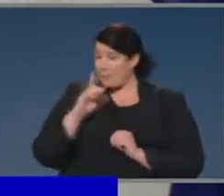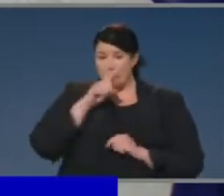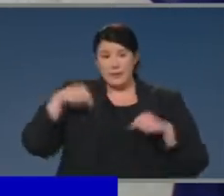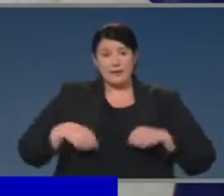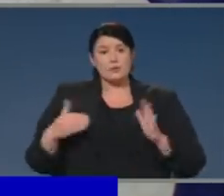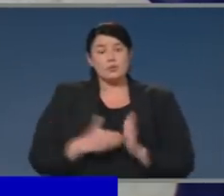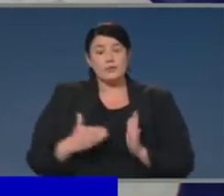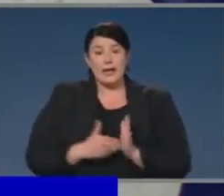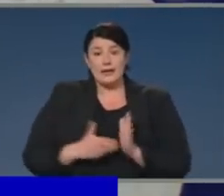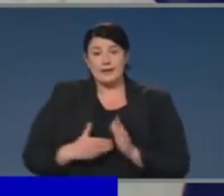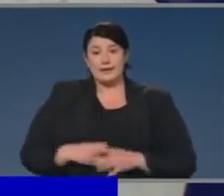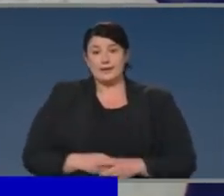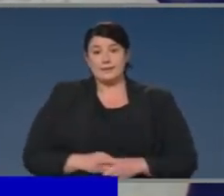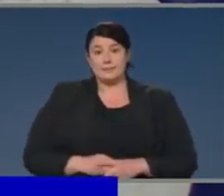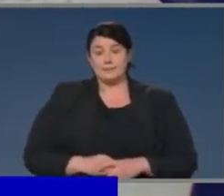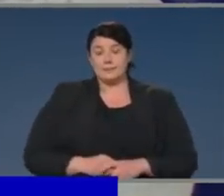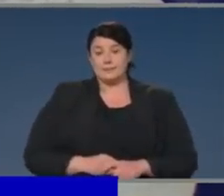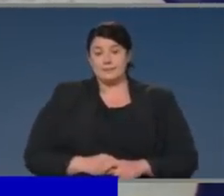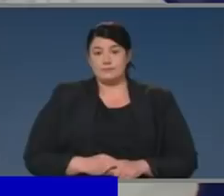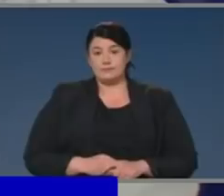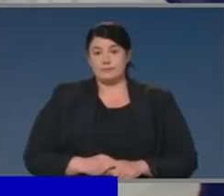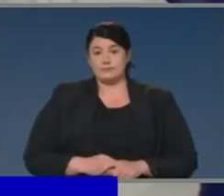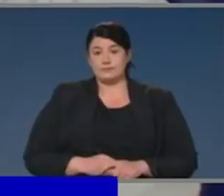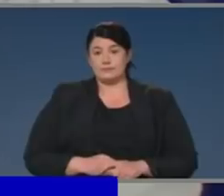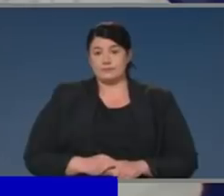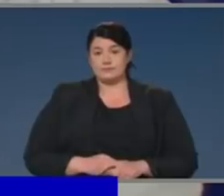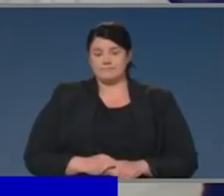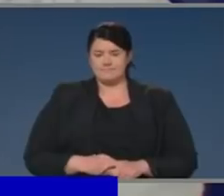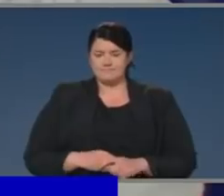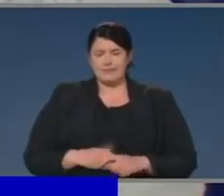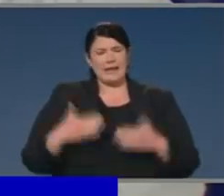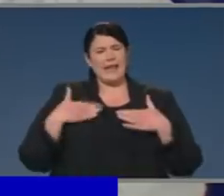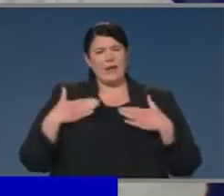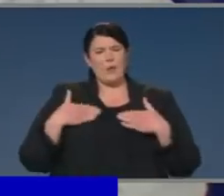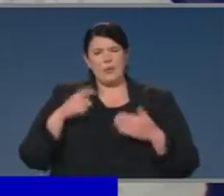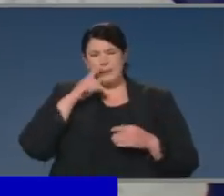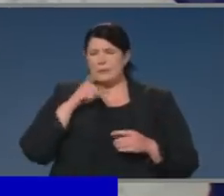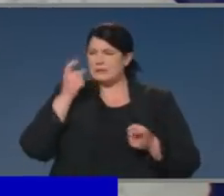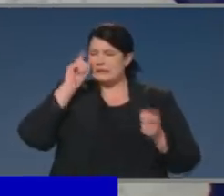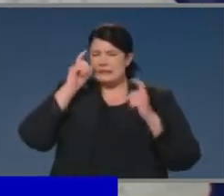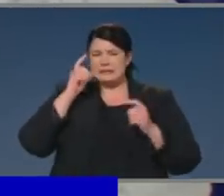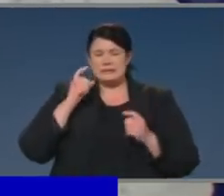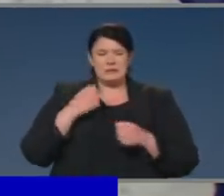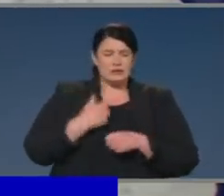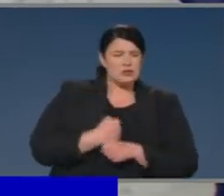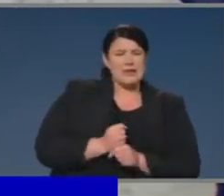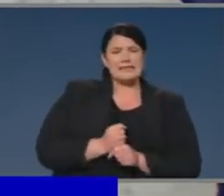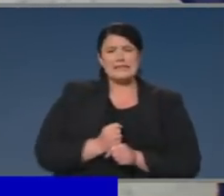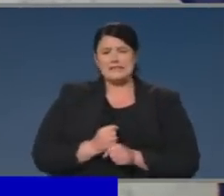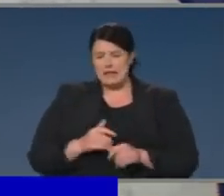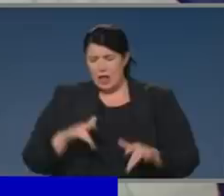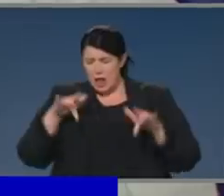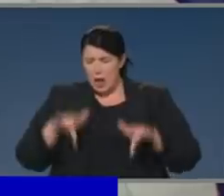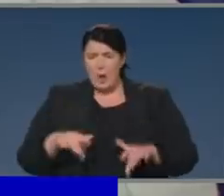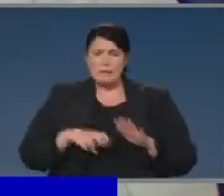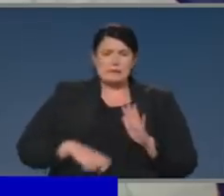The stress of concerns about health, the loneliness of isolation,